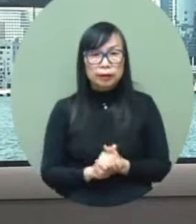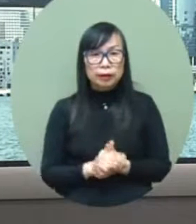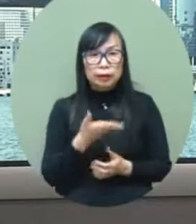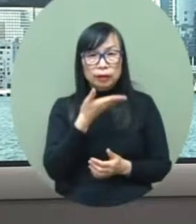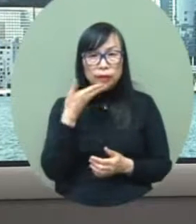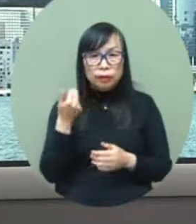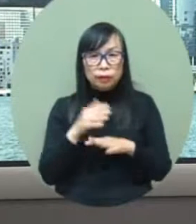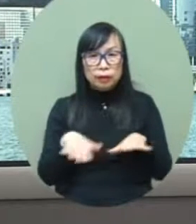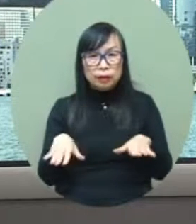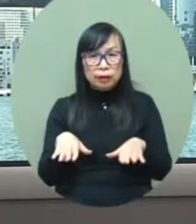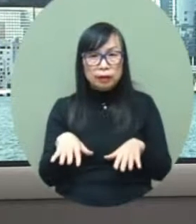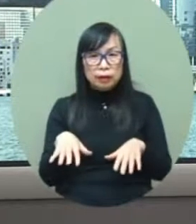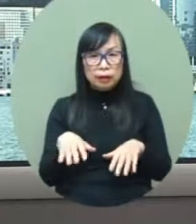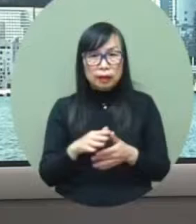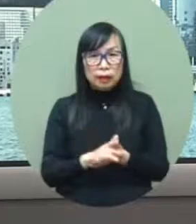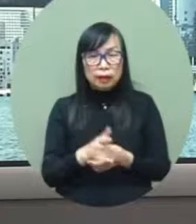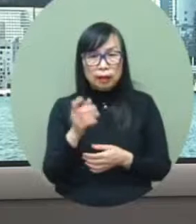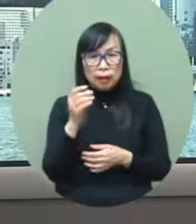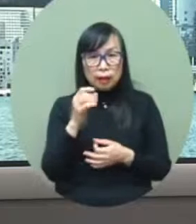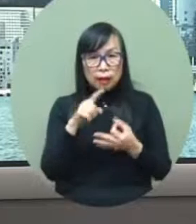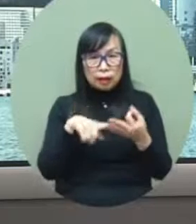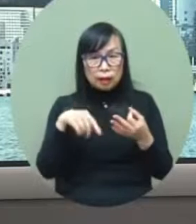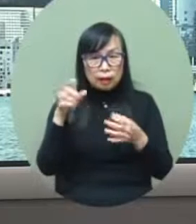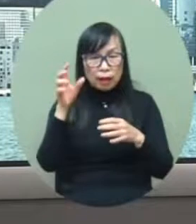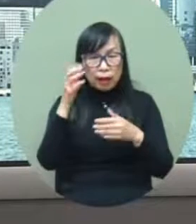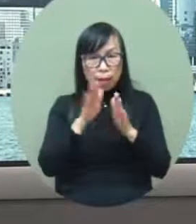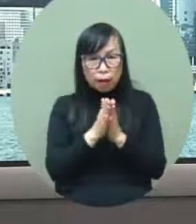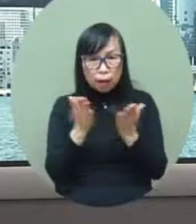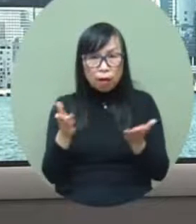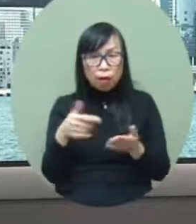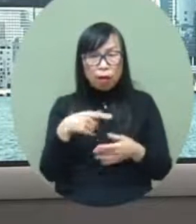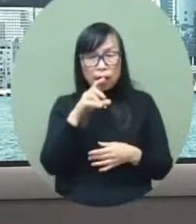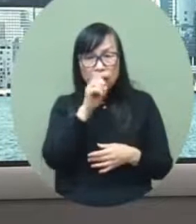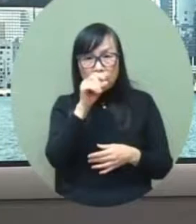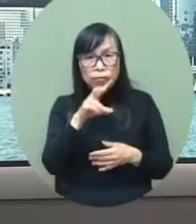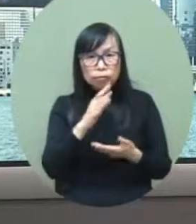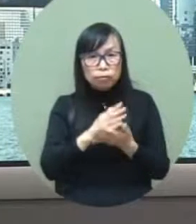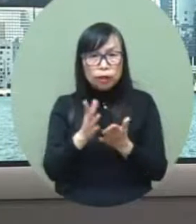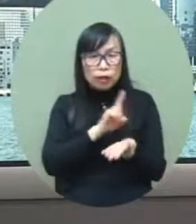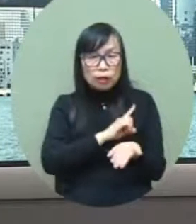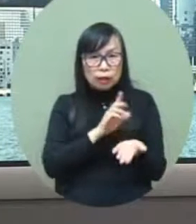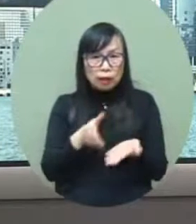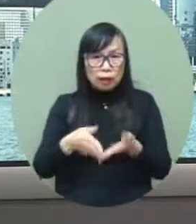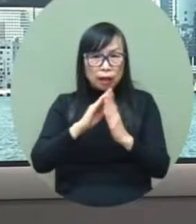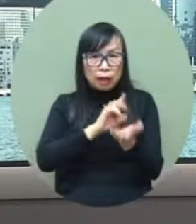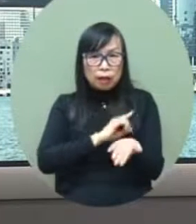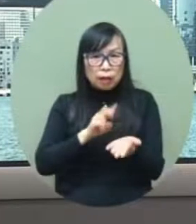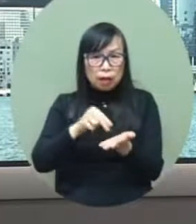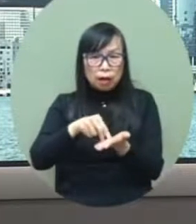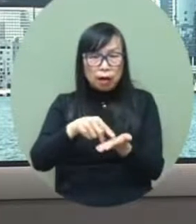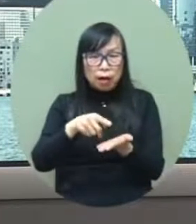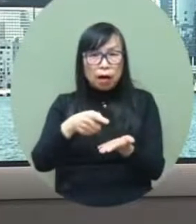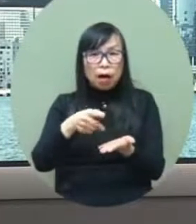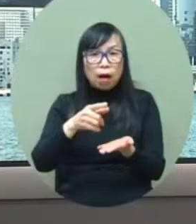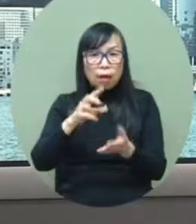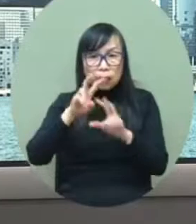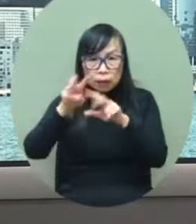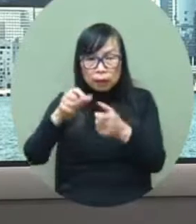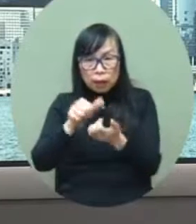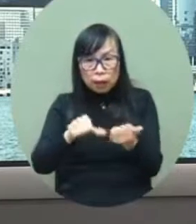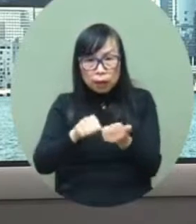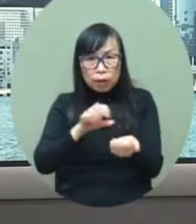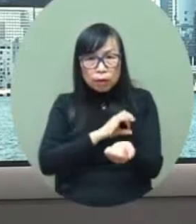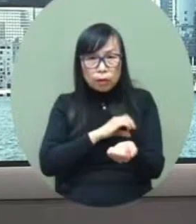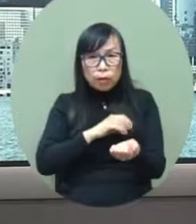i'm from singtao just then you said that you disagree with the idea of setting up with the commission of